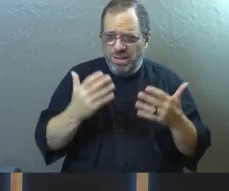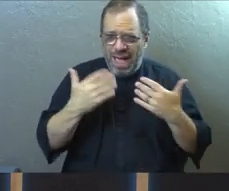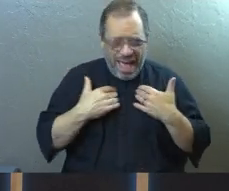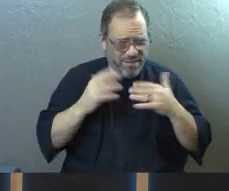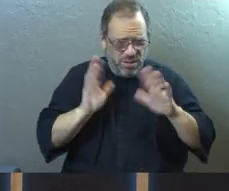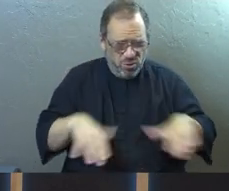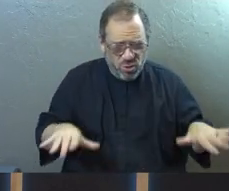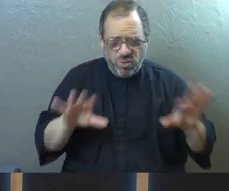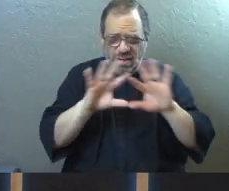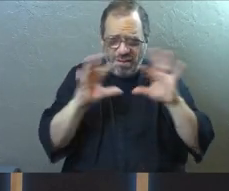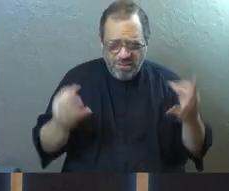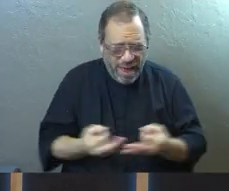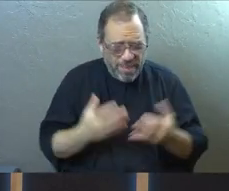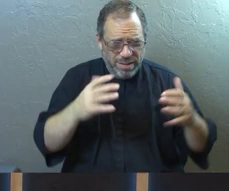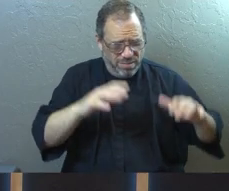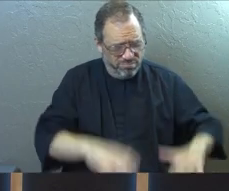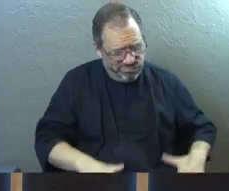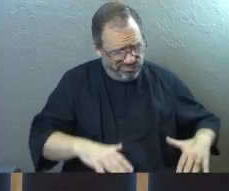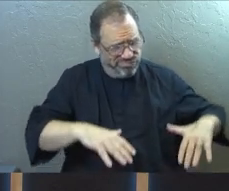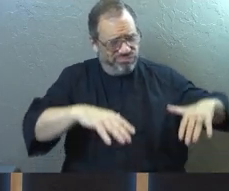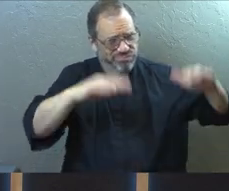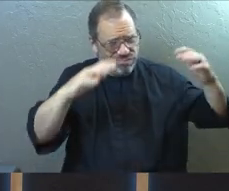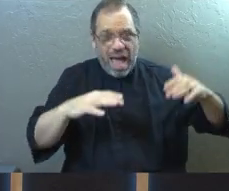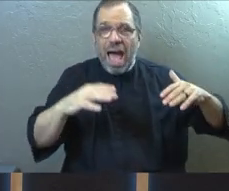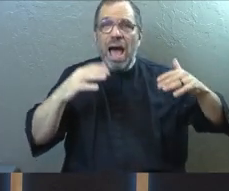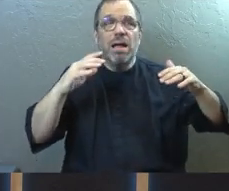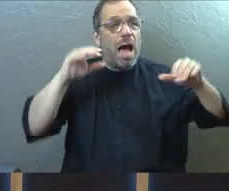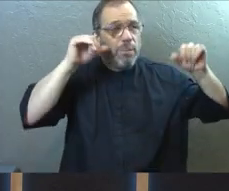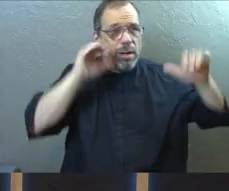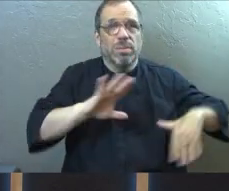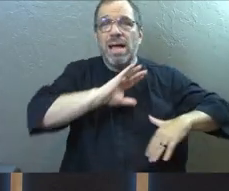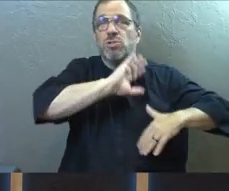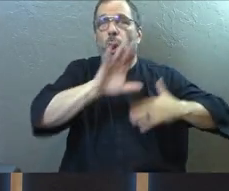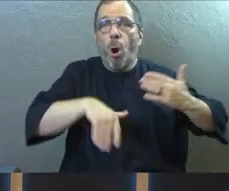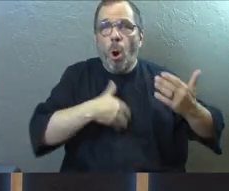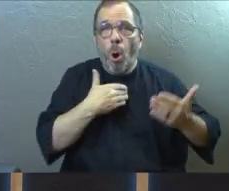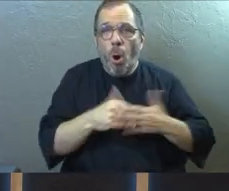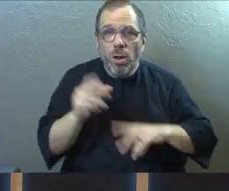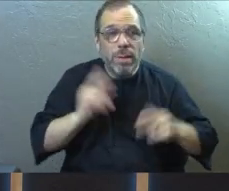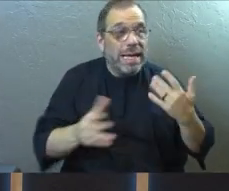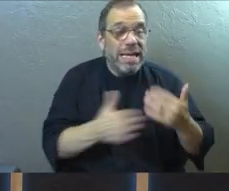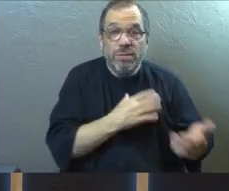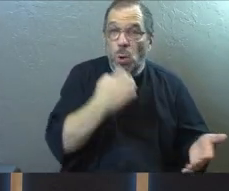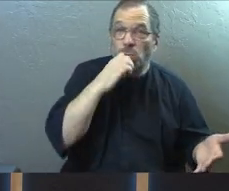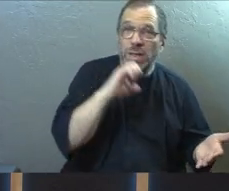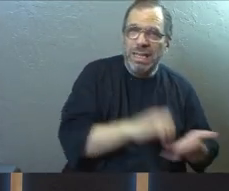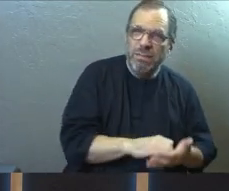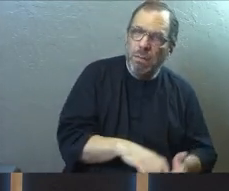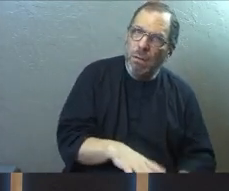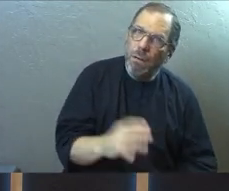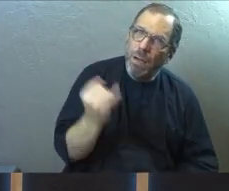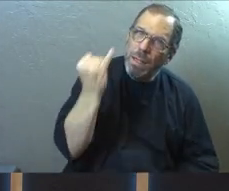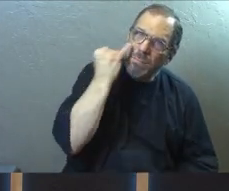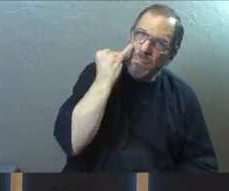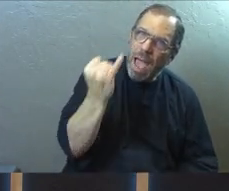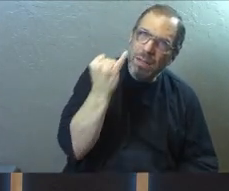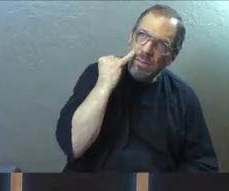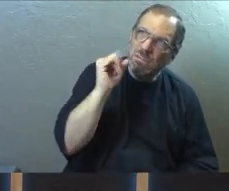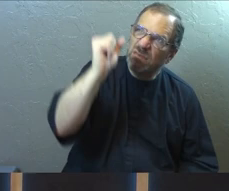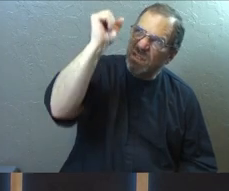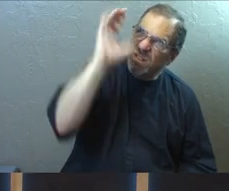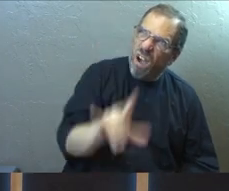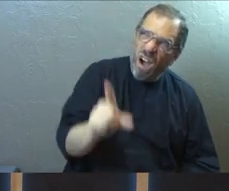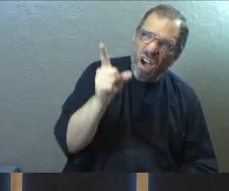joy of having your own children and watching them grow up. Like, I'm going to give all of that stuff to you, even though you're evil. Can you imagine that God is that way?